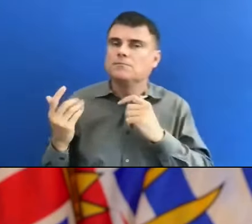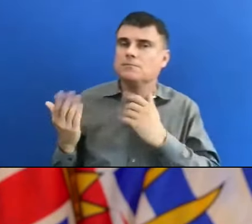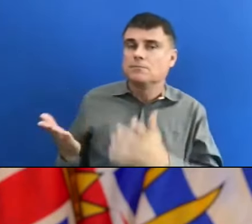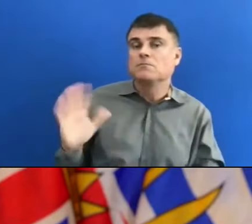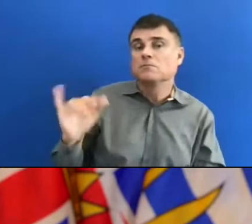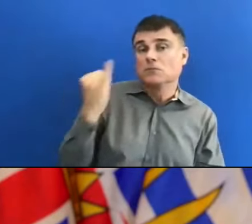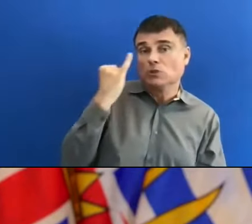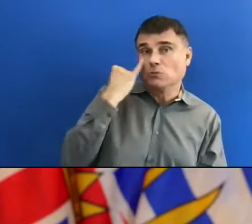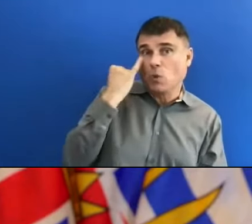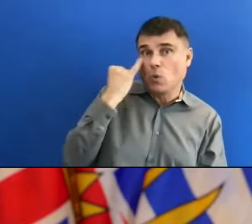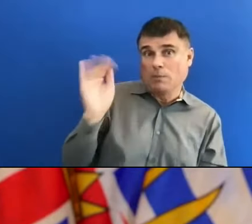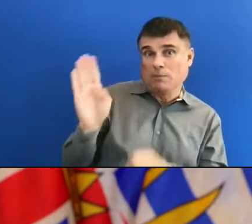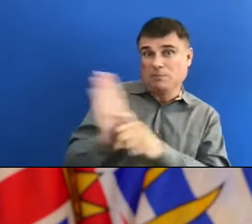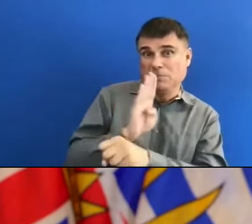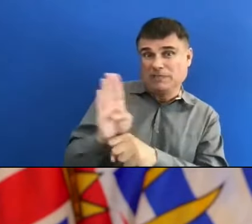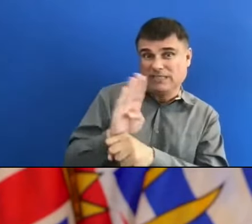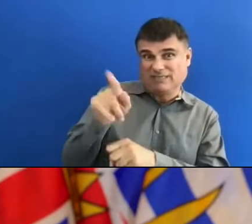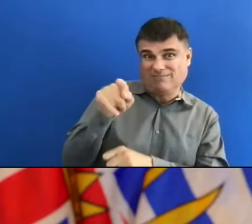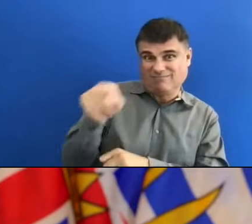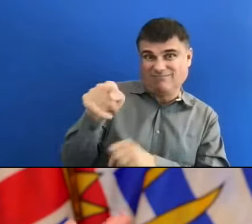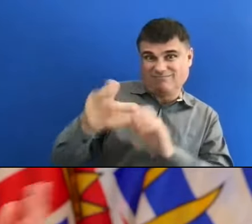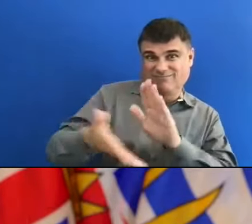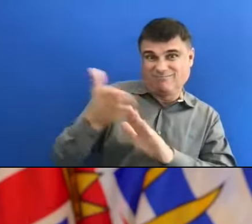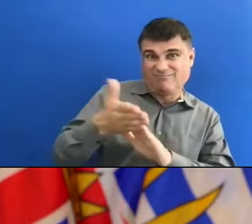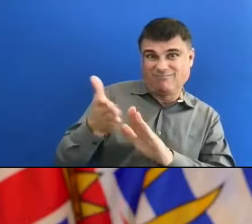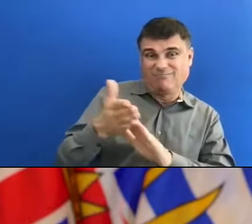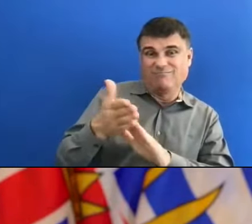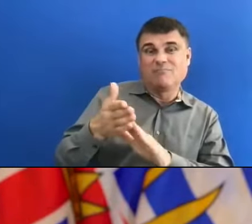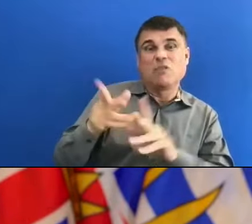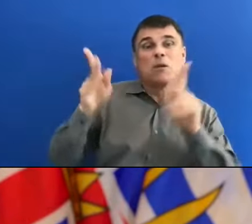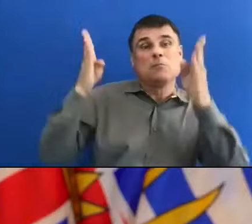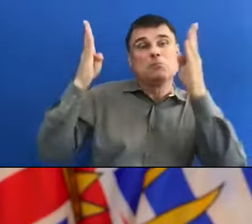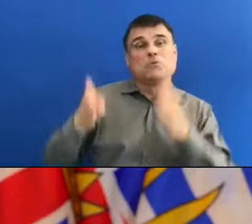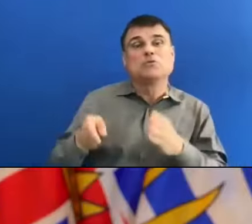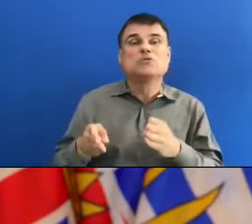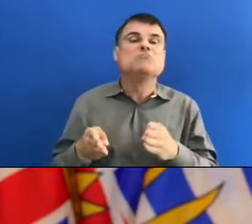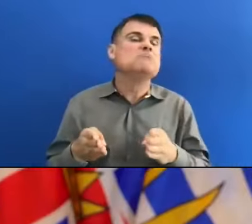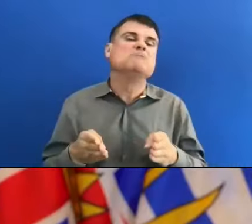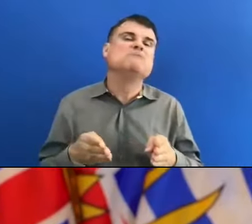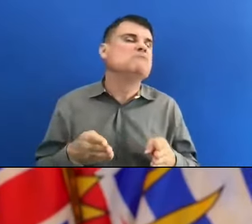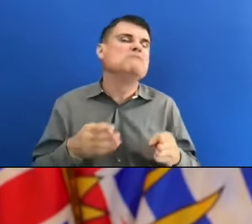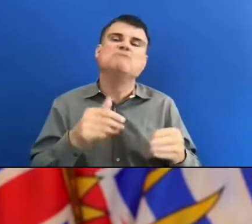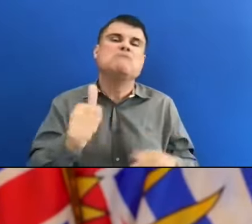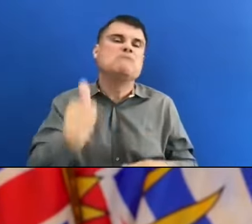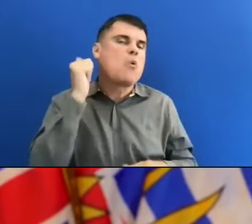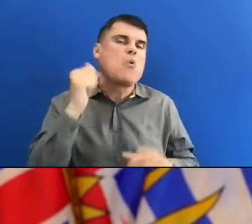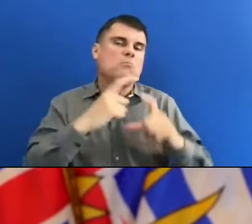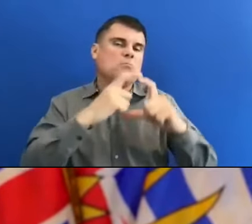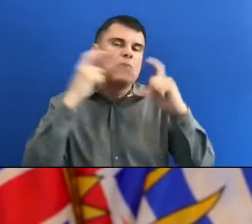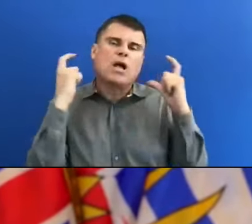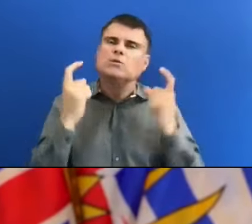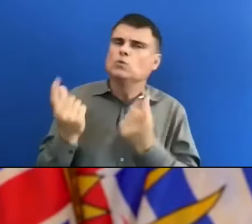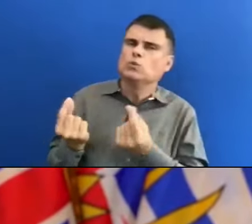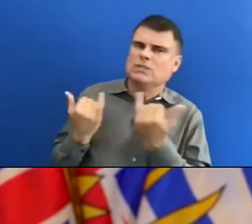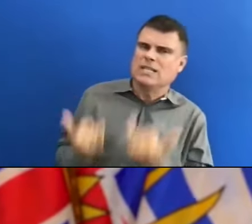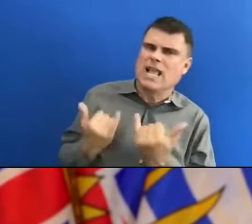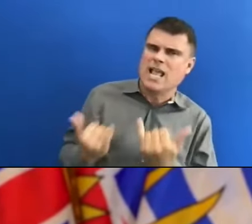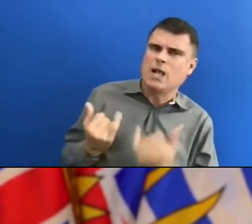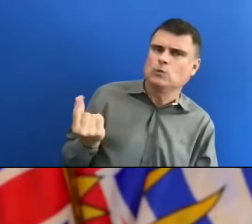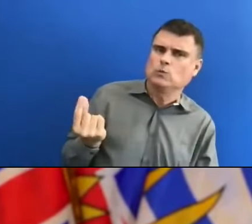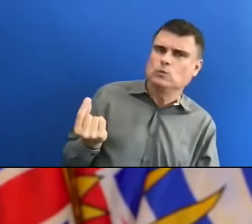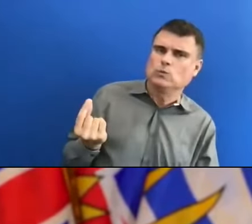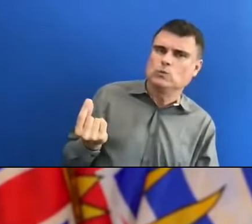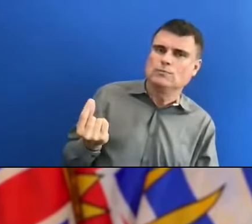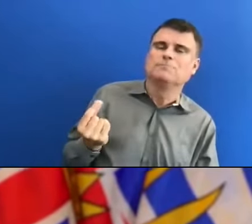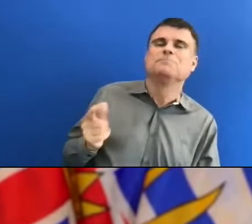put on a mask when it's only recommended? Yeah, I think I'll ask Minister Callon to talk to this because these are some of the discussions we've had and